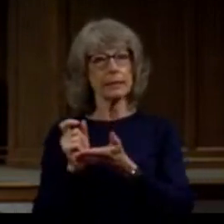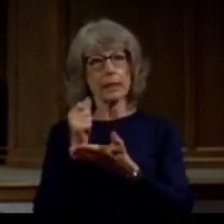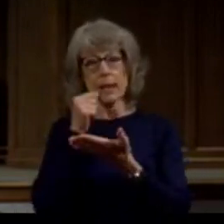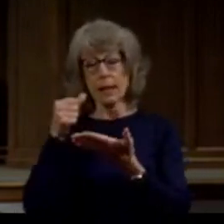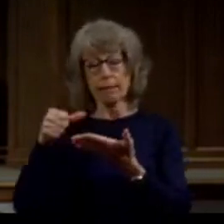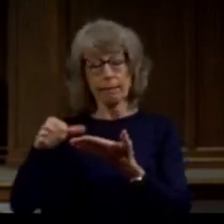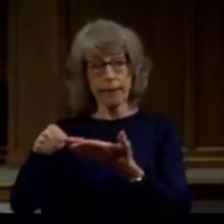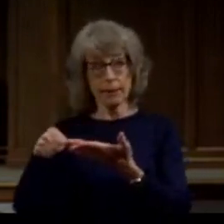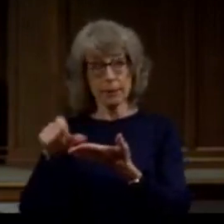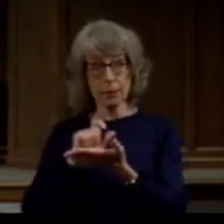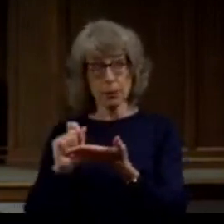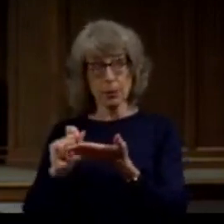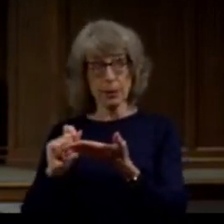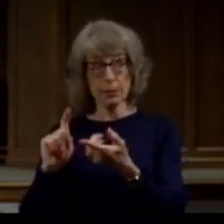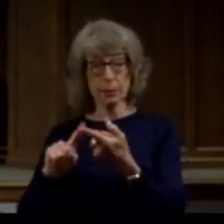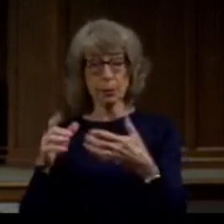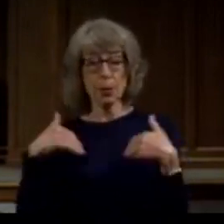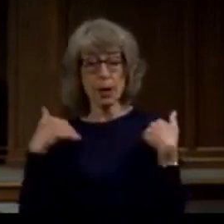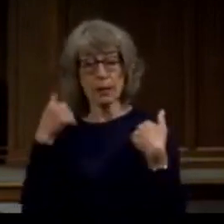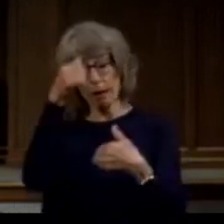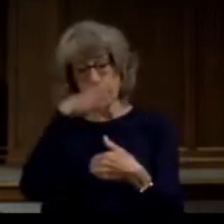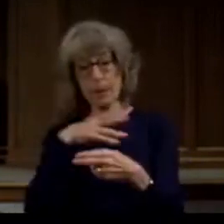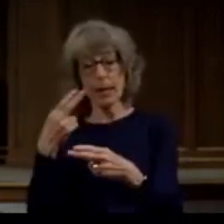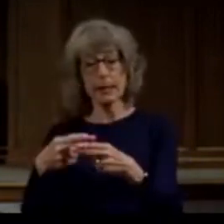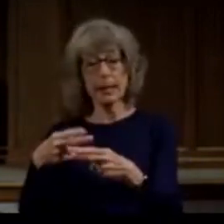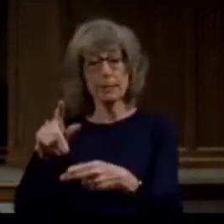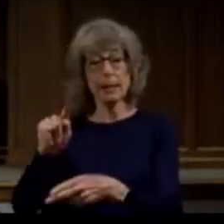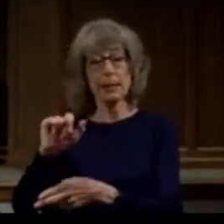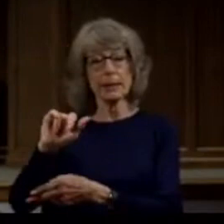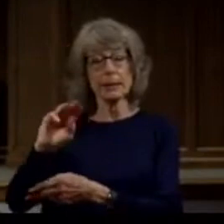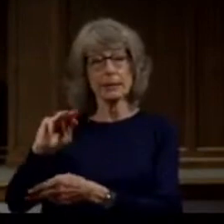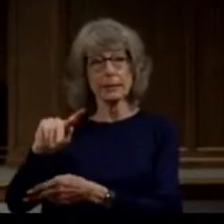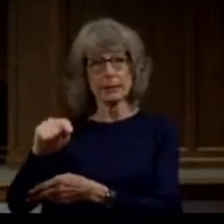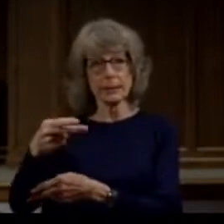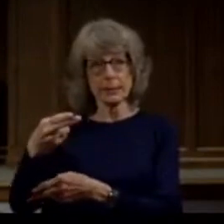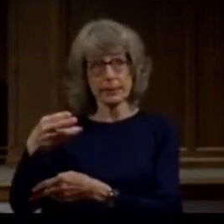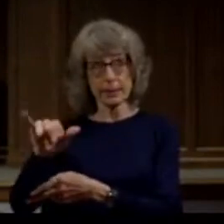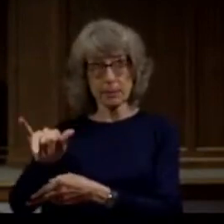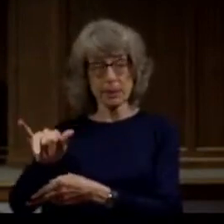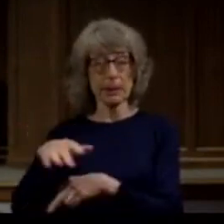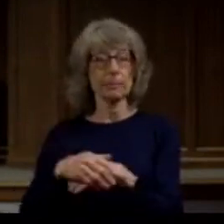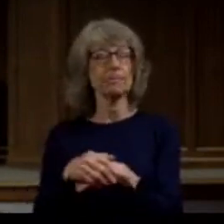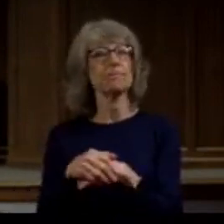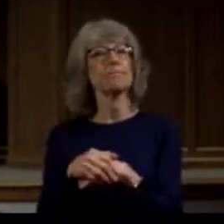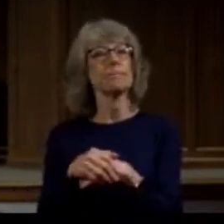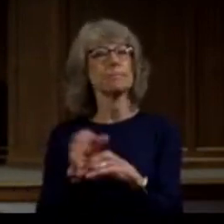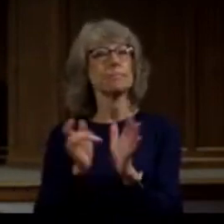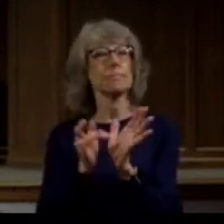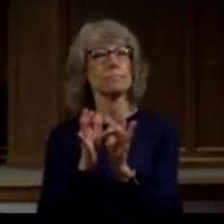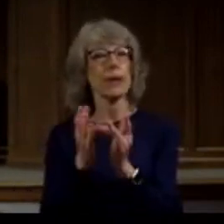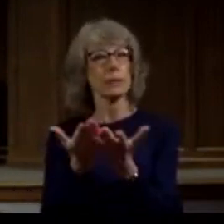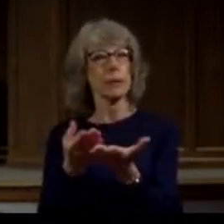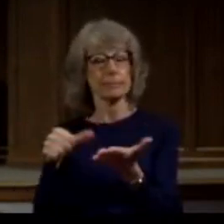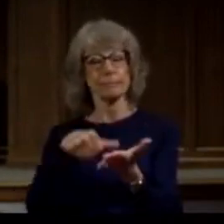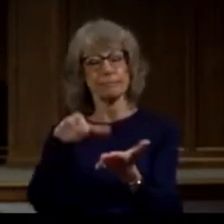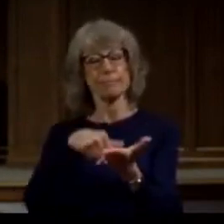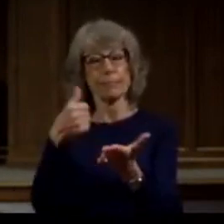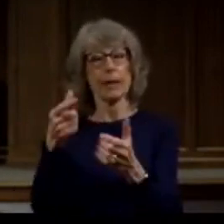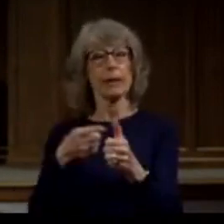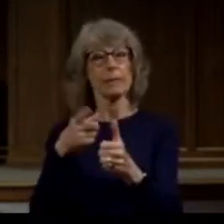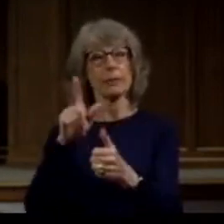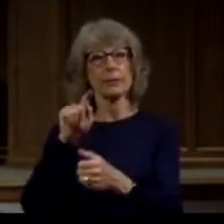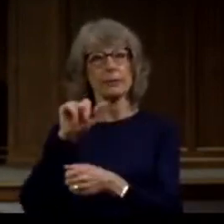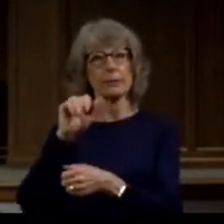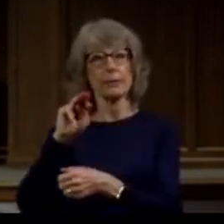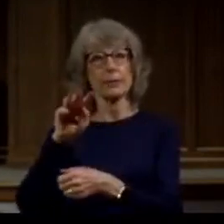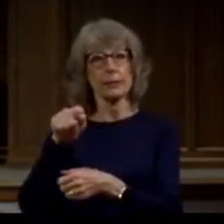Timothy. So if you would open your Bibles back to where we just were, where Mitch was reading, we're going to start there, and I want